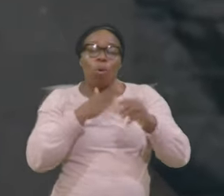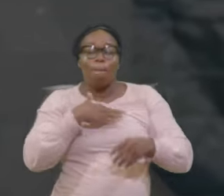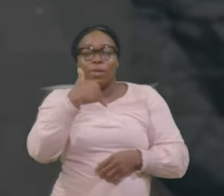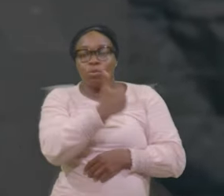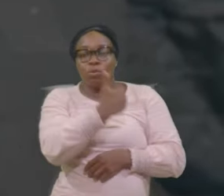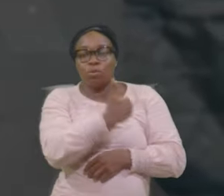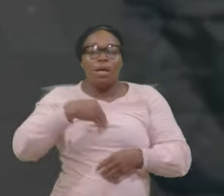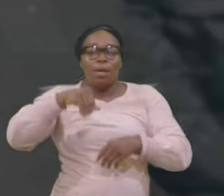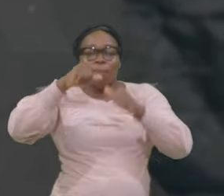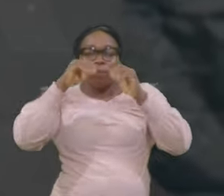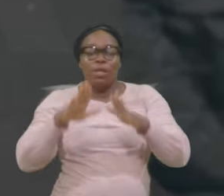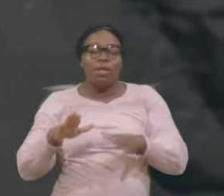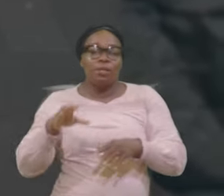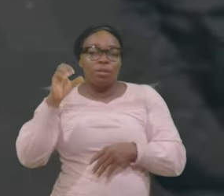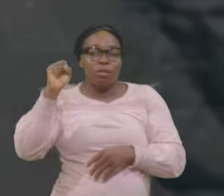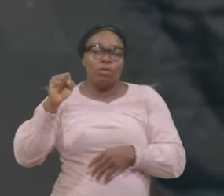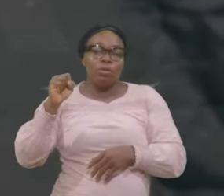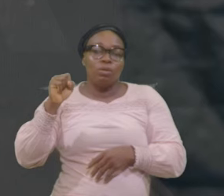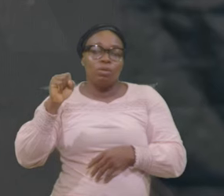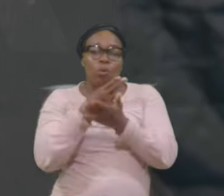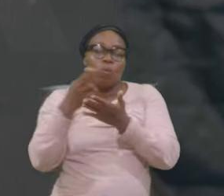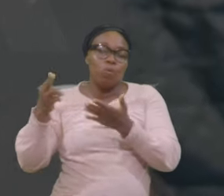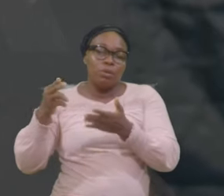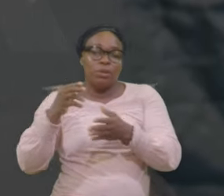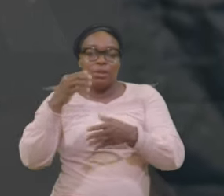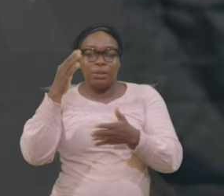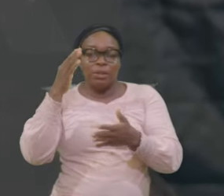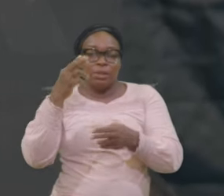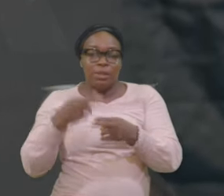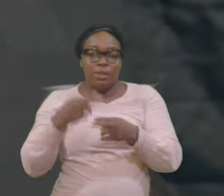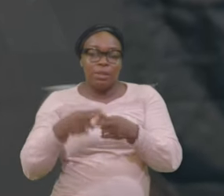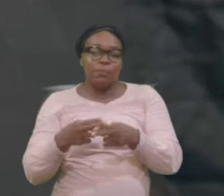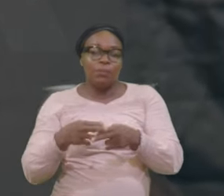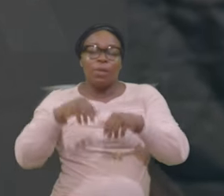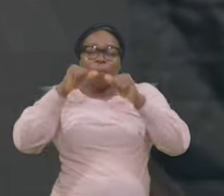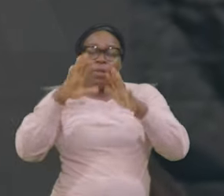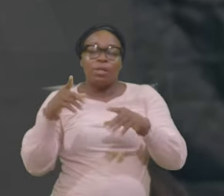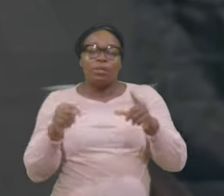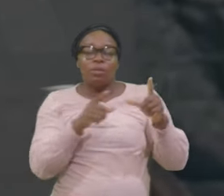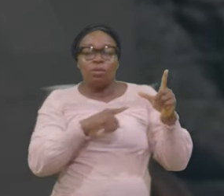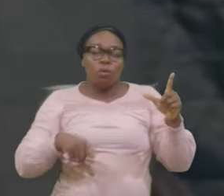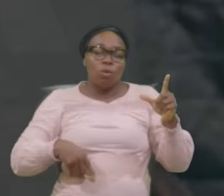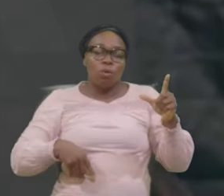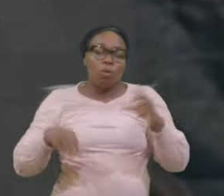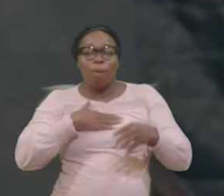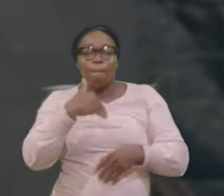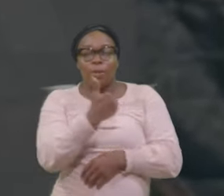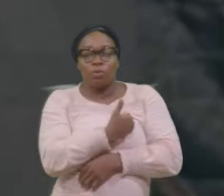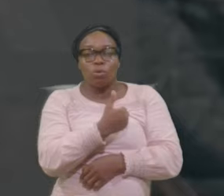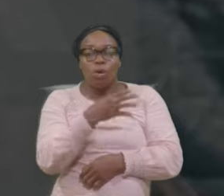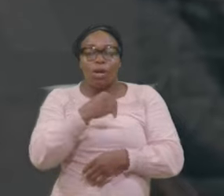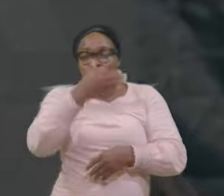name Look at Verse 2 Bless the lord O my soul And forget not All